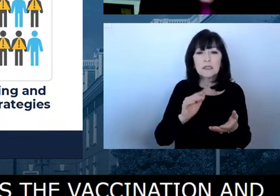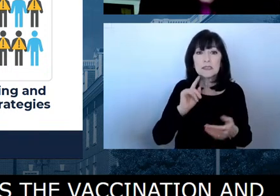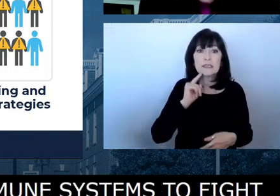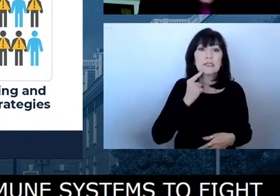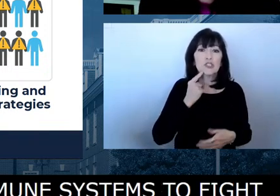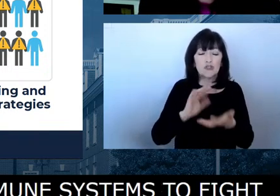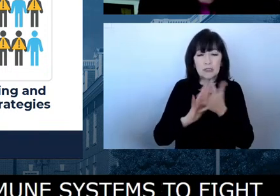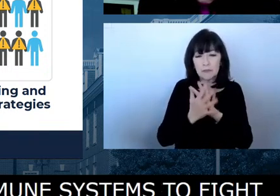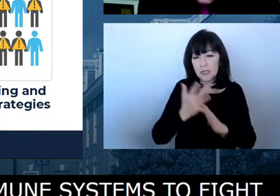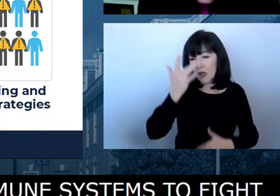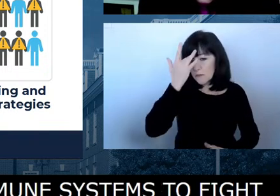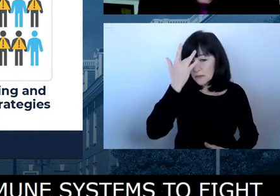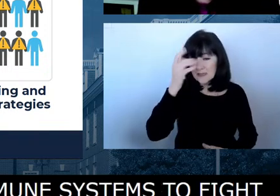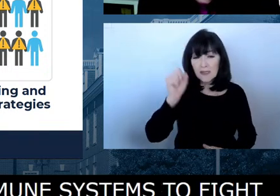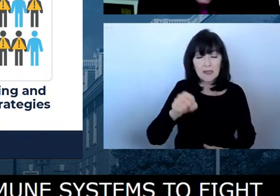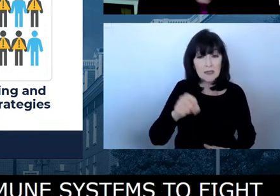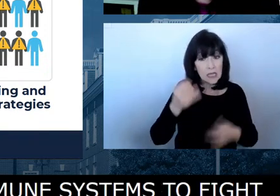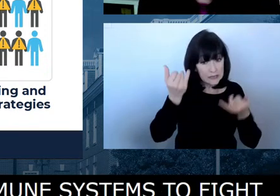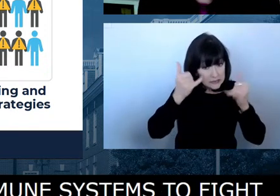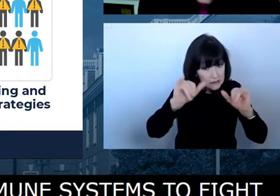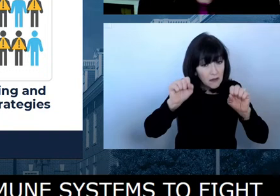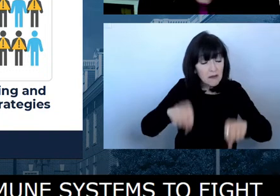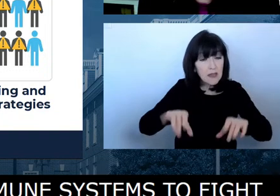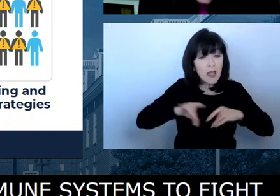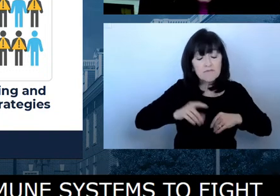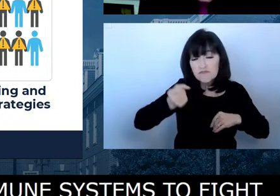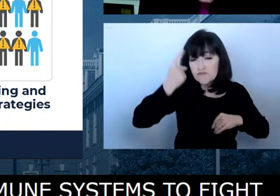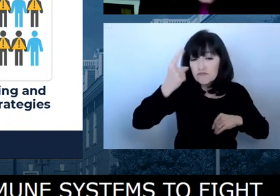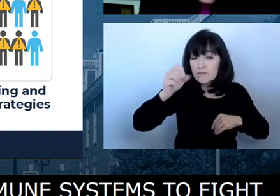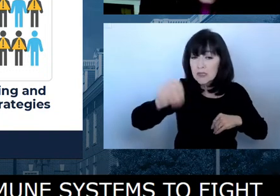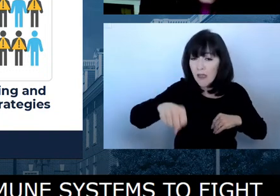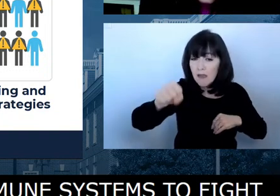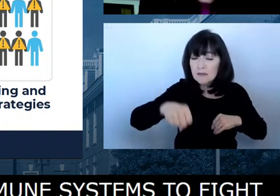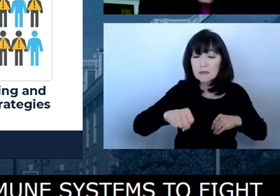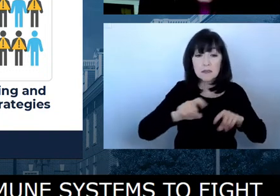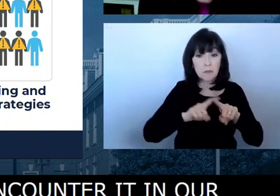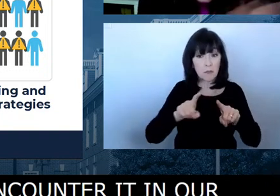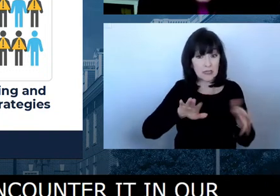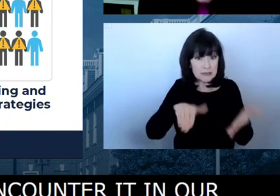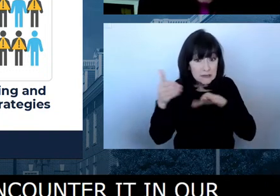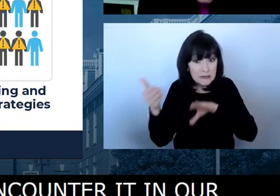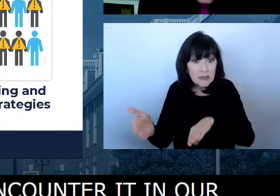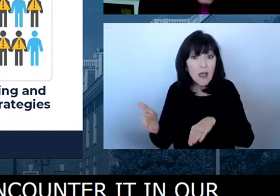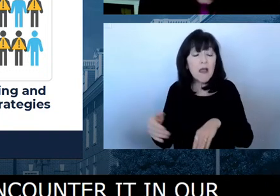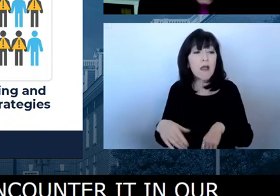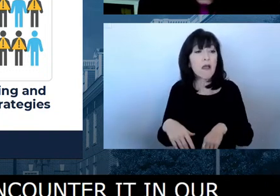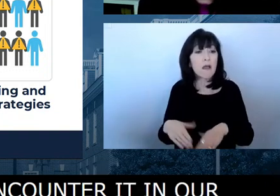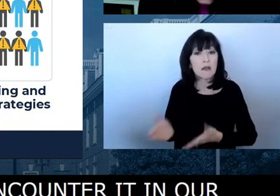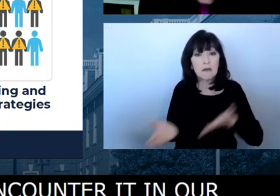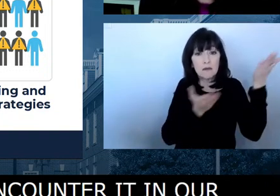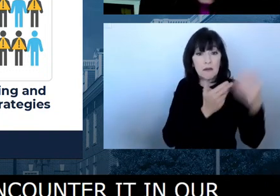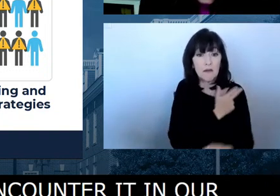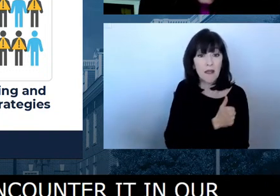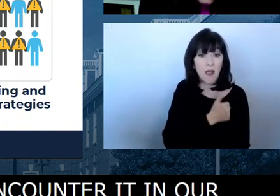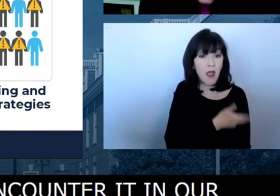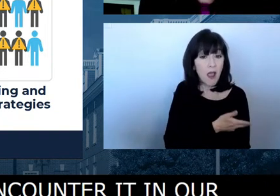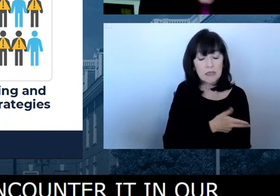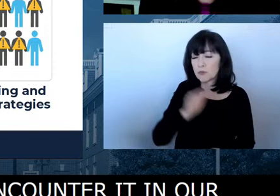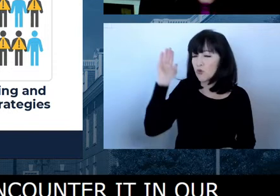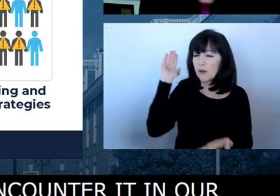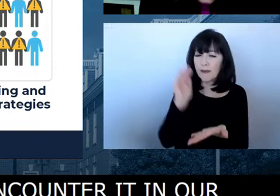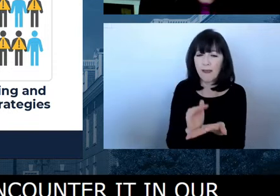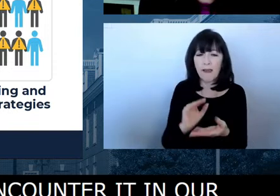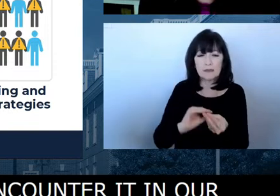or in our homes. And very importantly, again, with billions of people and over a million doses in Delaware,